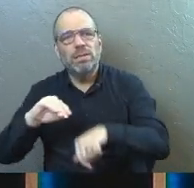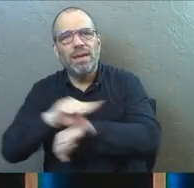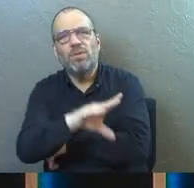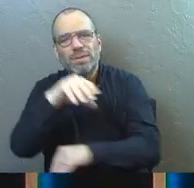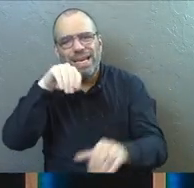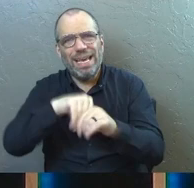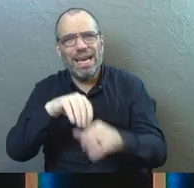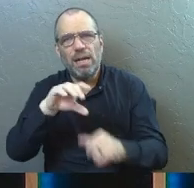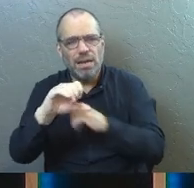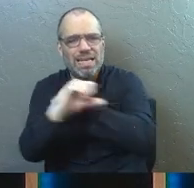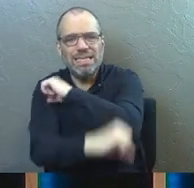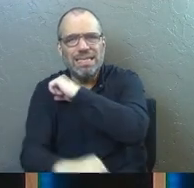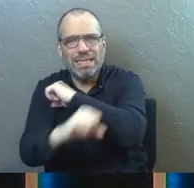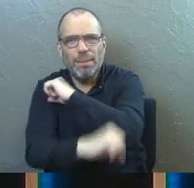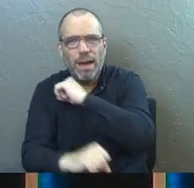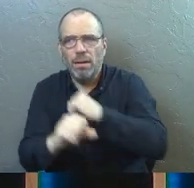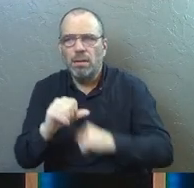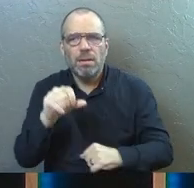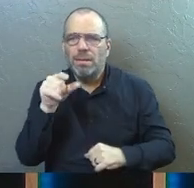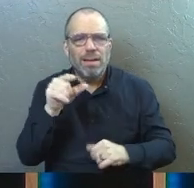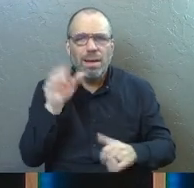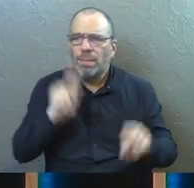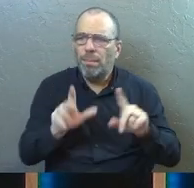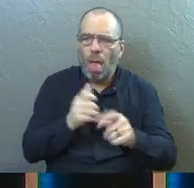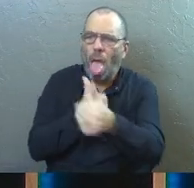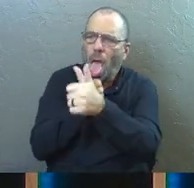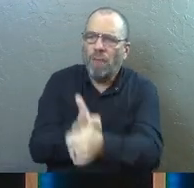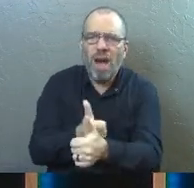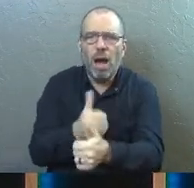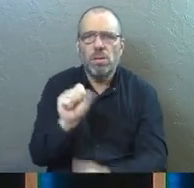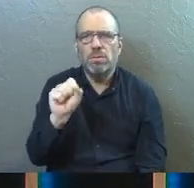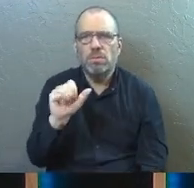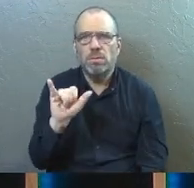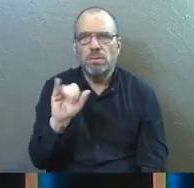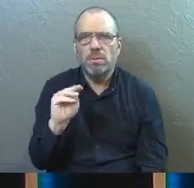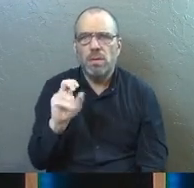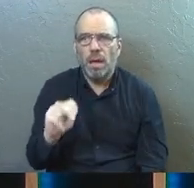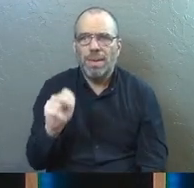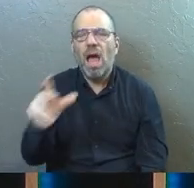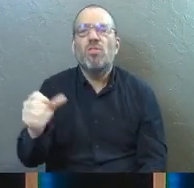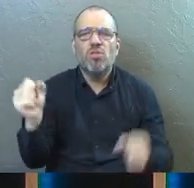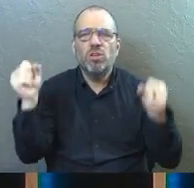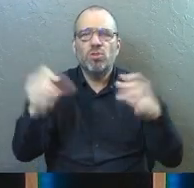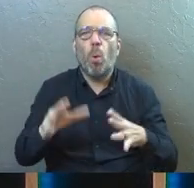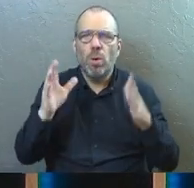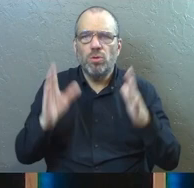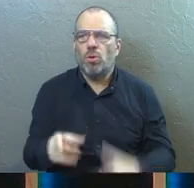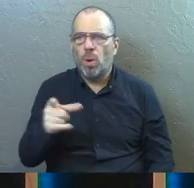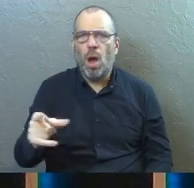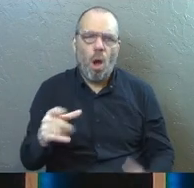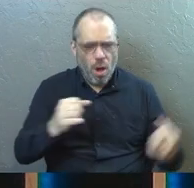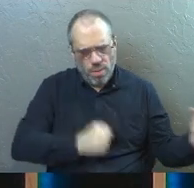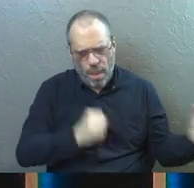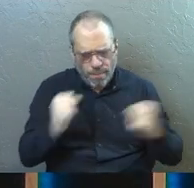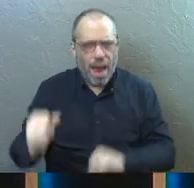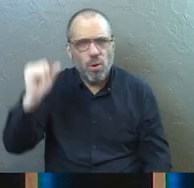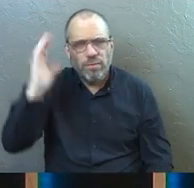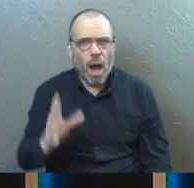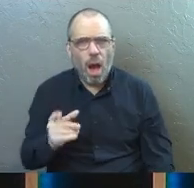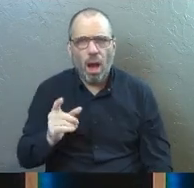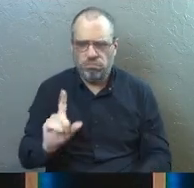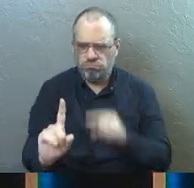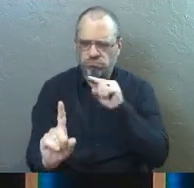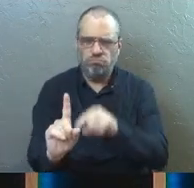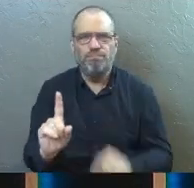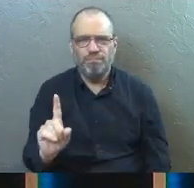in Samaria. People followed him. Simon, the sorcerer, the great power of God.